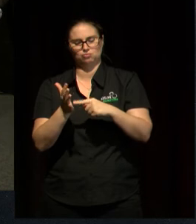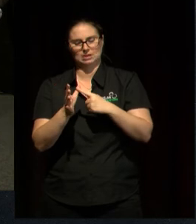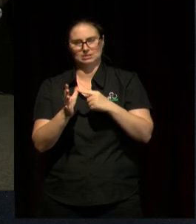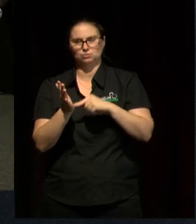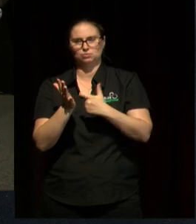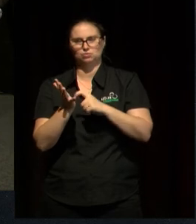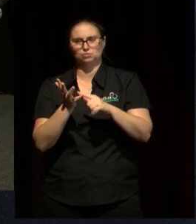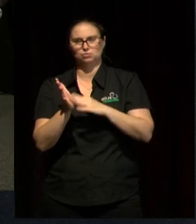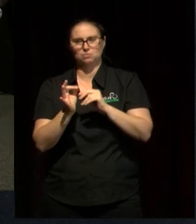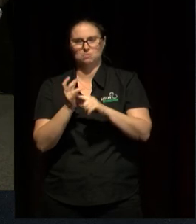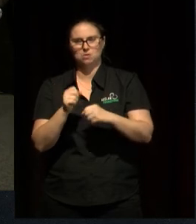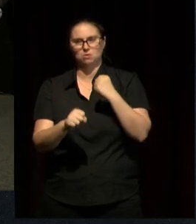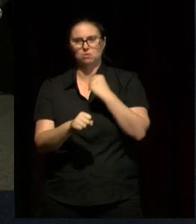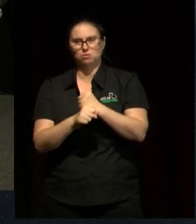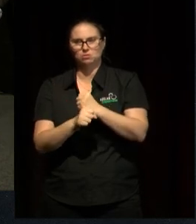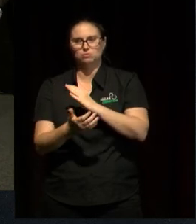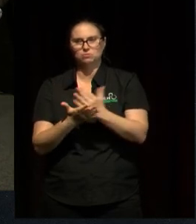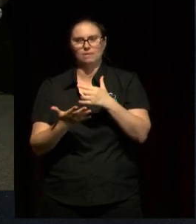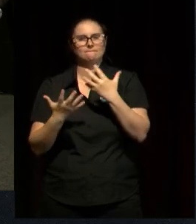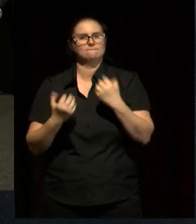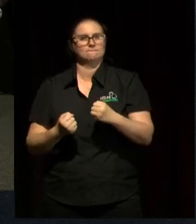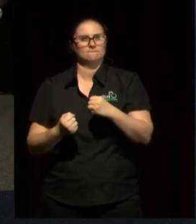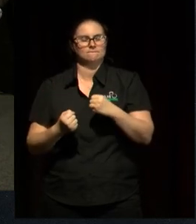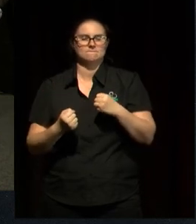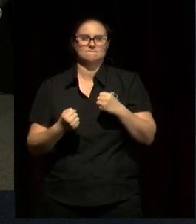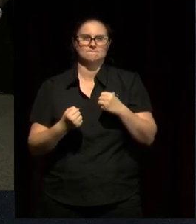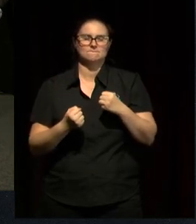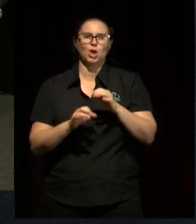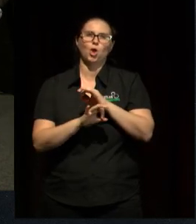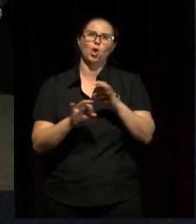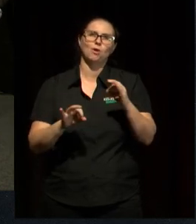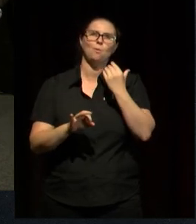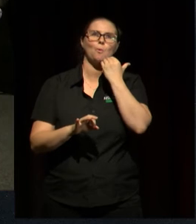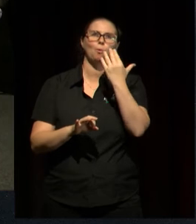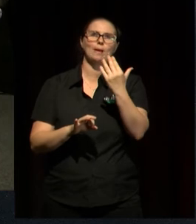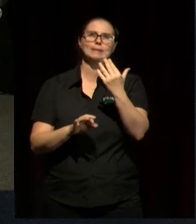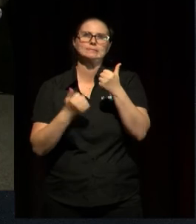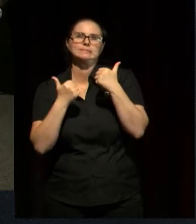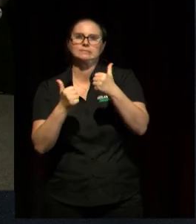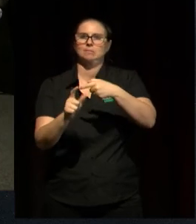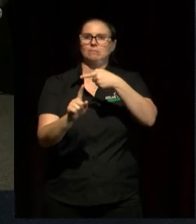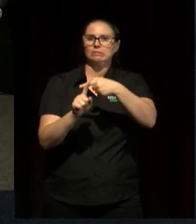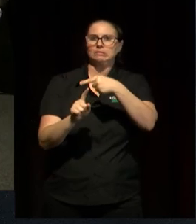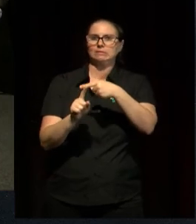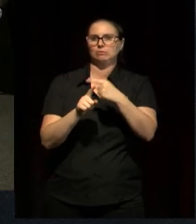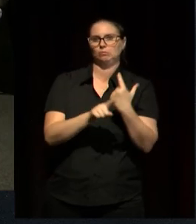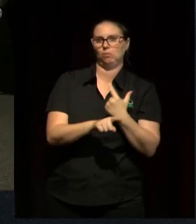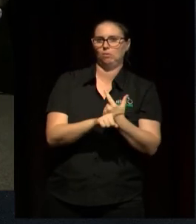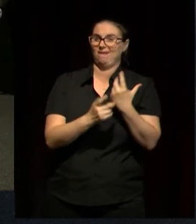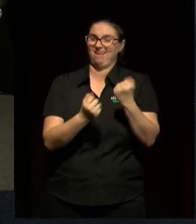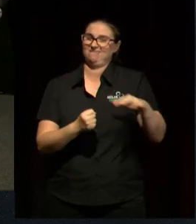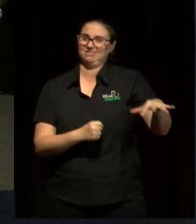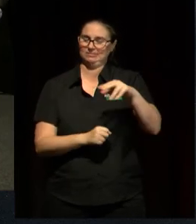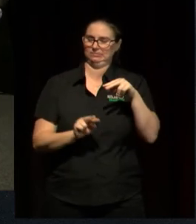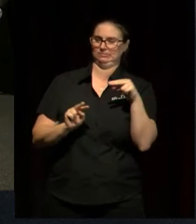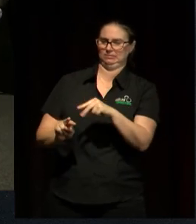portray her variously, like, and it's not always positive. She's considered strange, hypocritical,